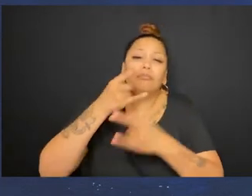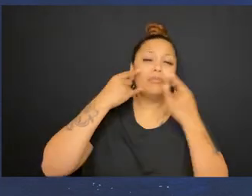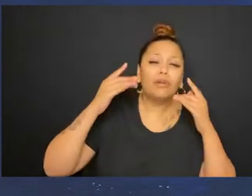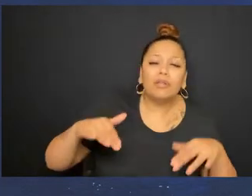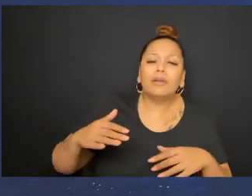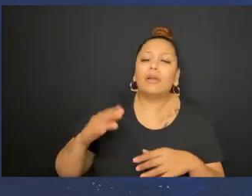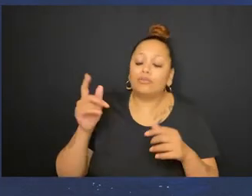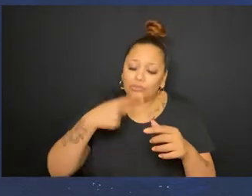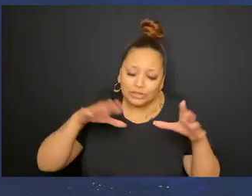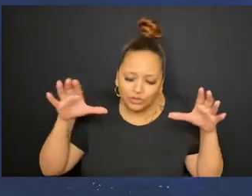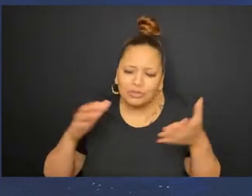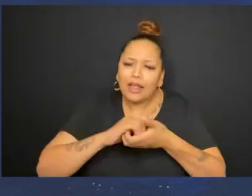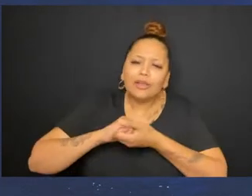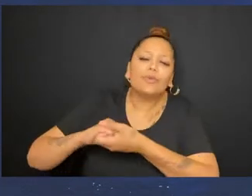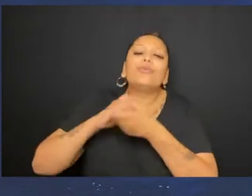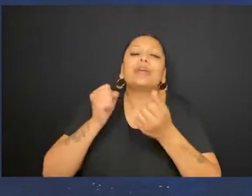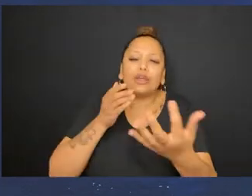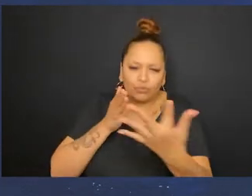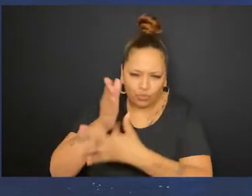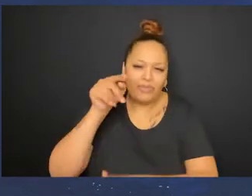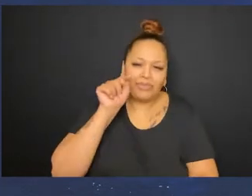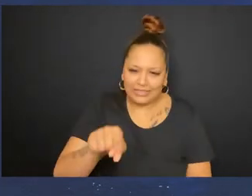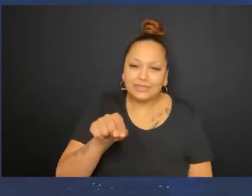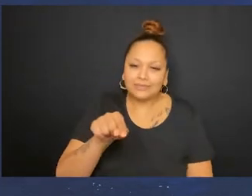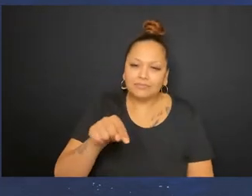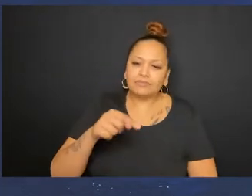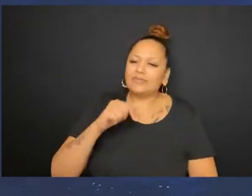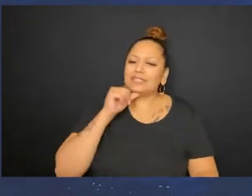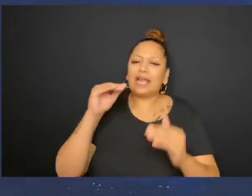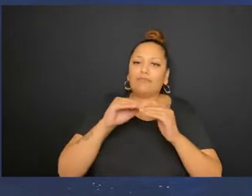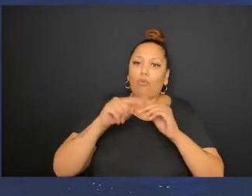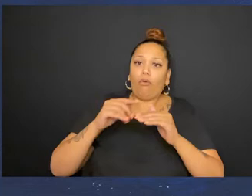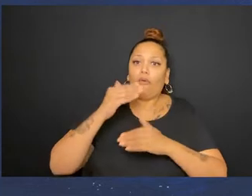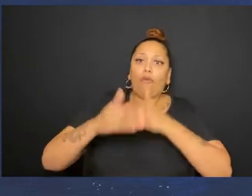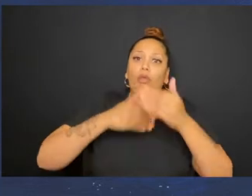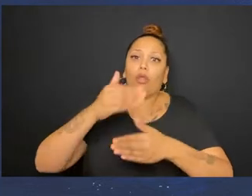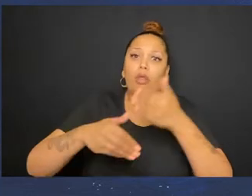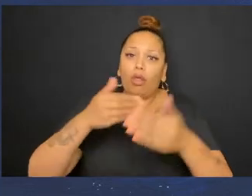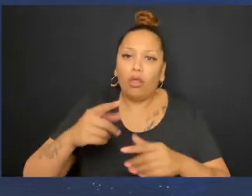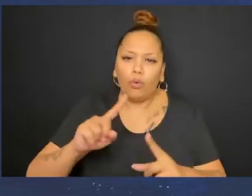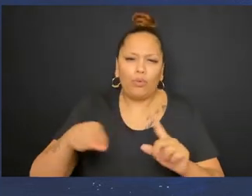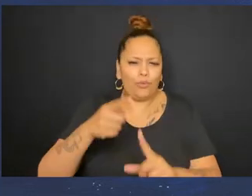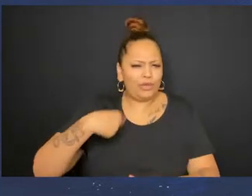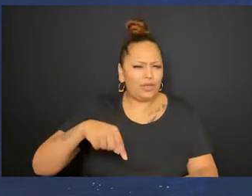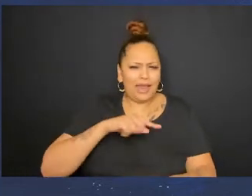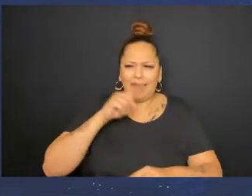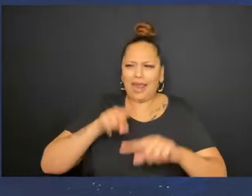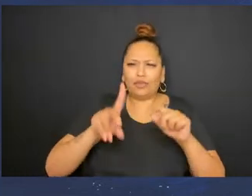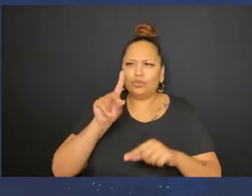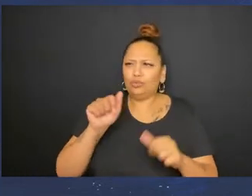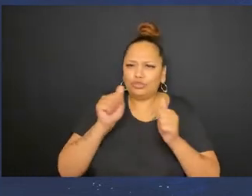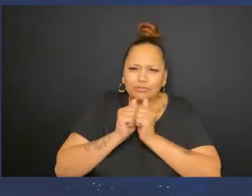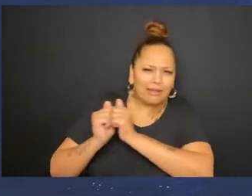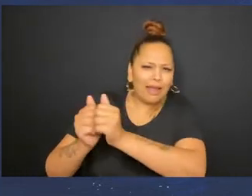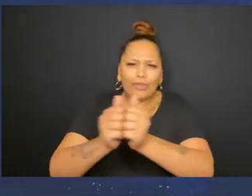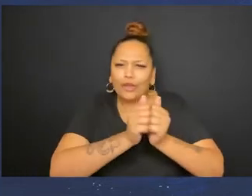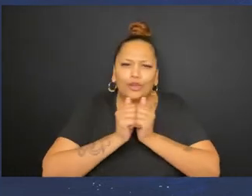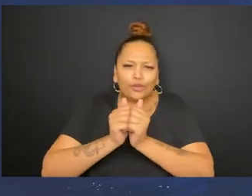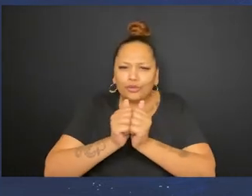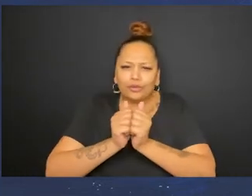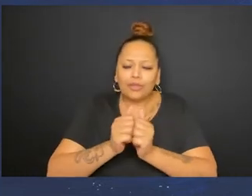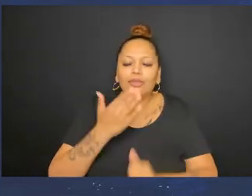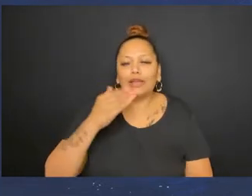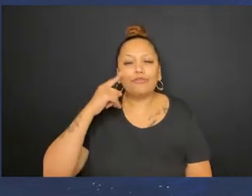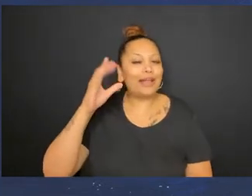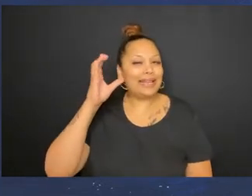to do so. And together, we will get through this. But it's not fair to move forward when we all